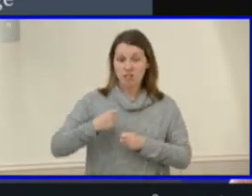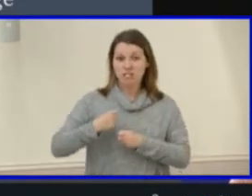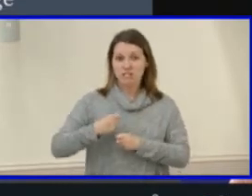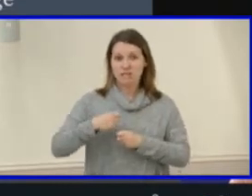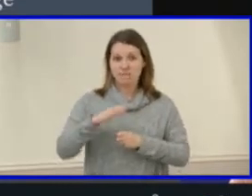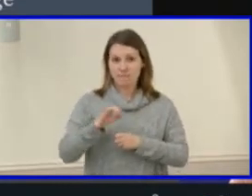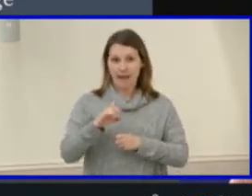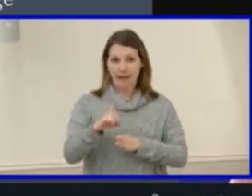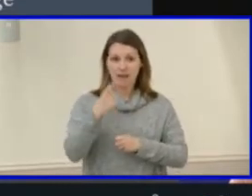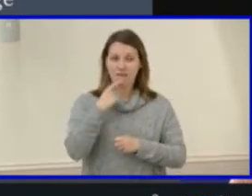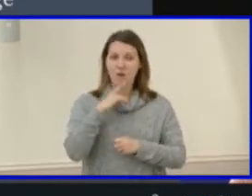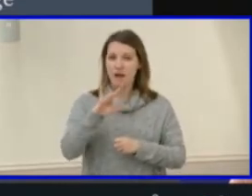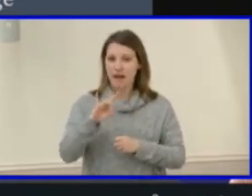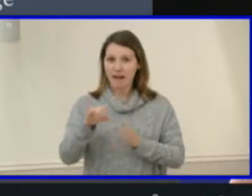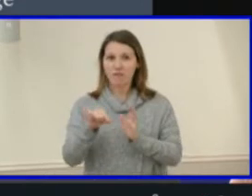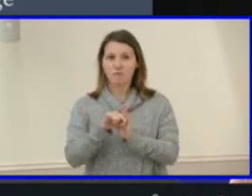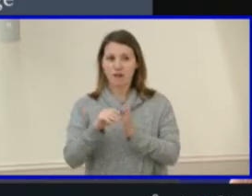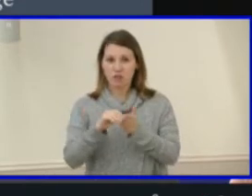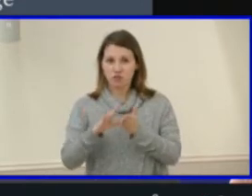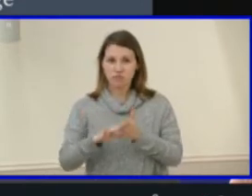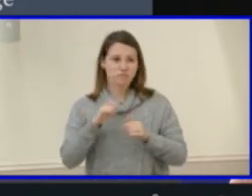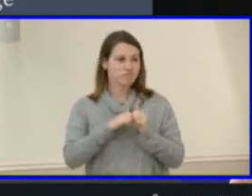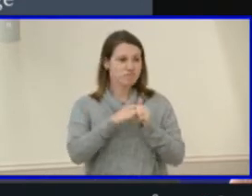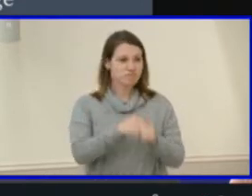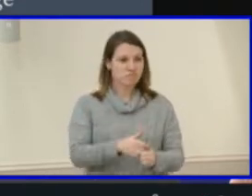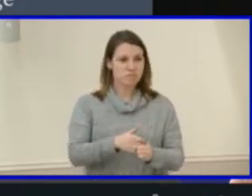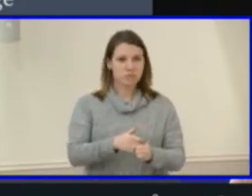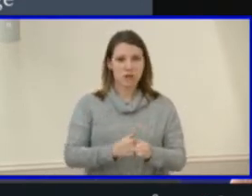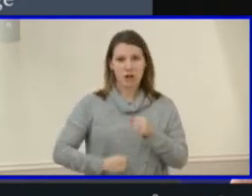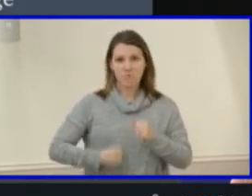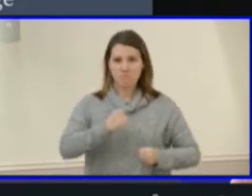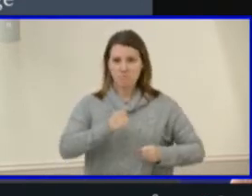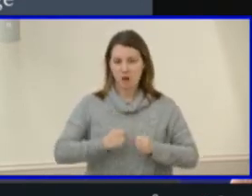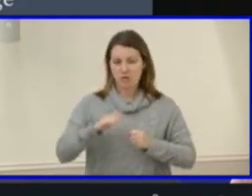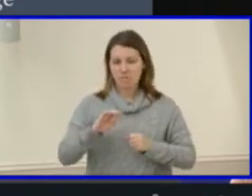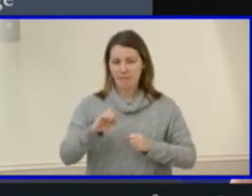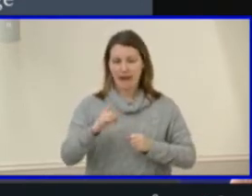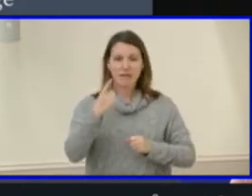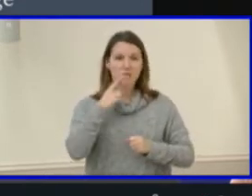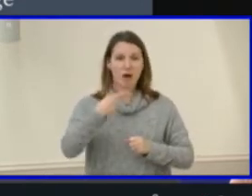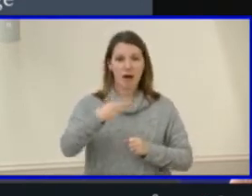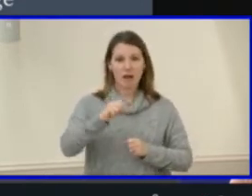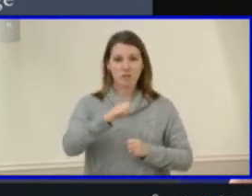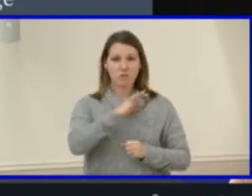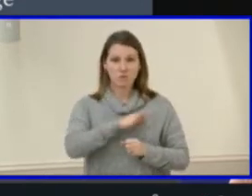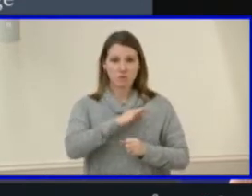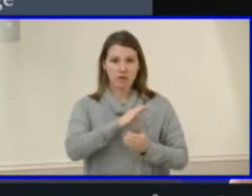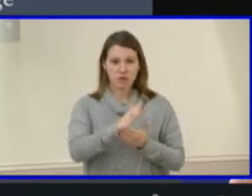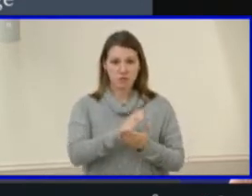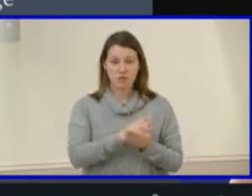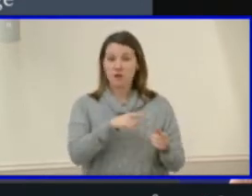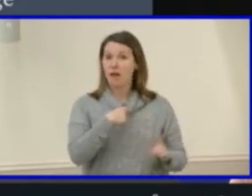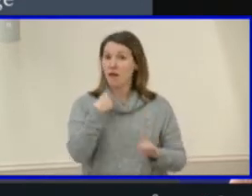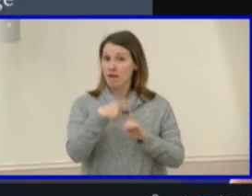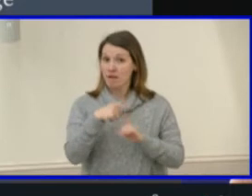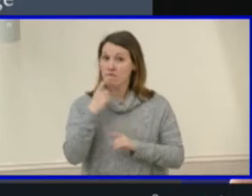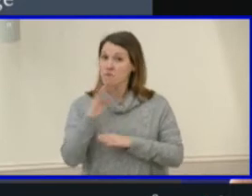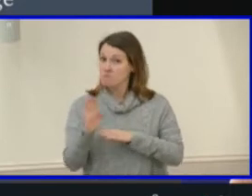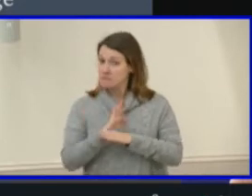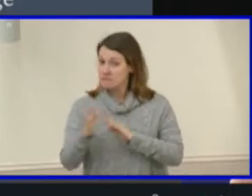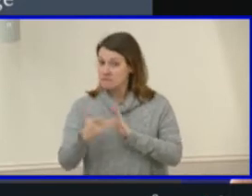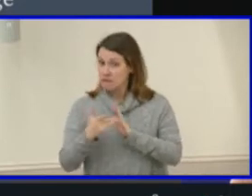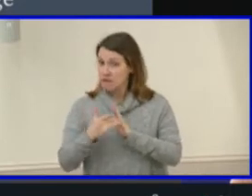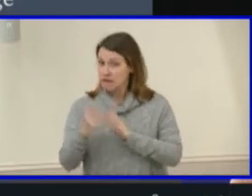grade students who meet criteria to pursue marching band as a high school credit bearing course. And in the business and technology information